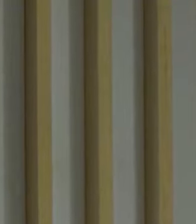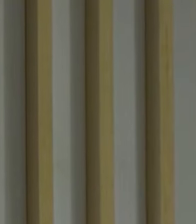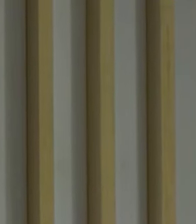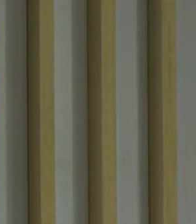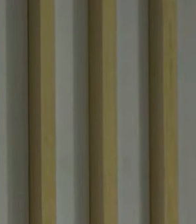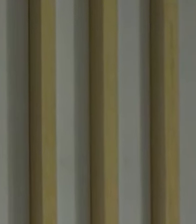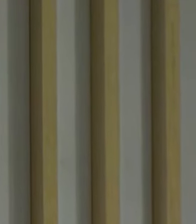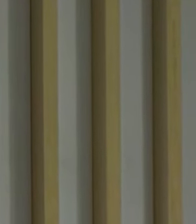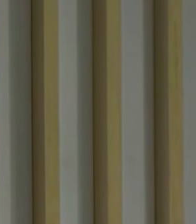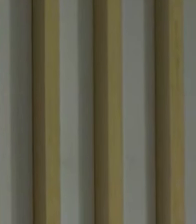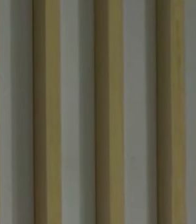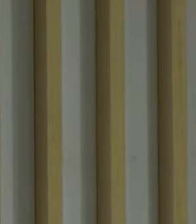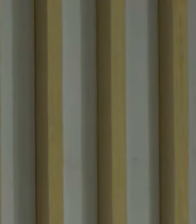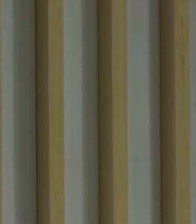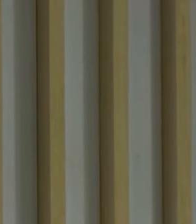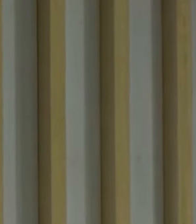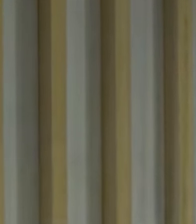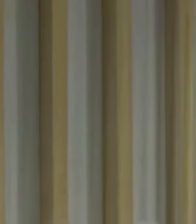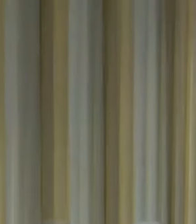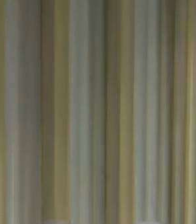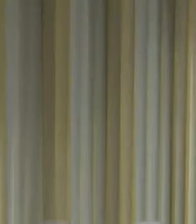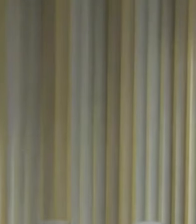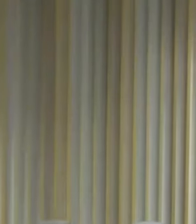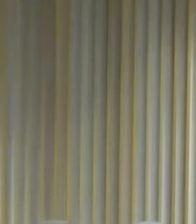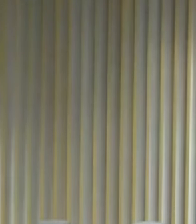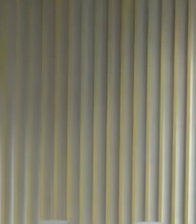gigahertz band. Any questions on this one?